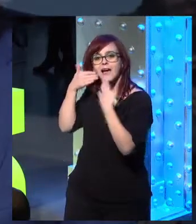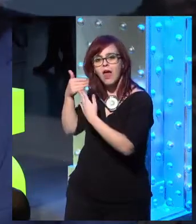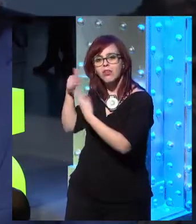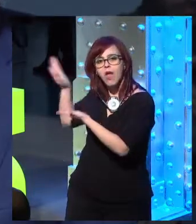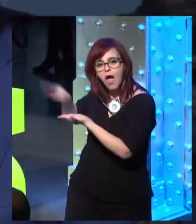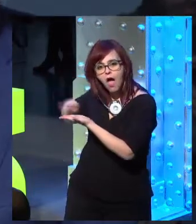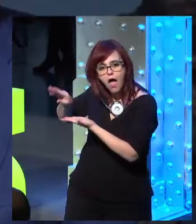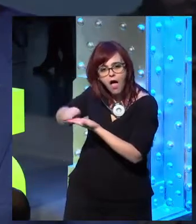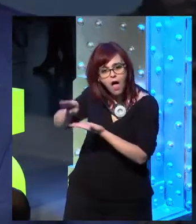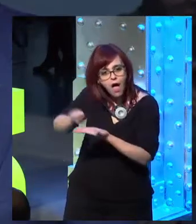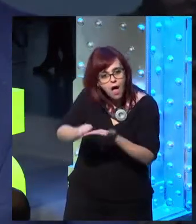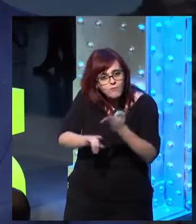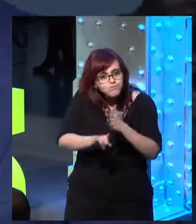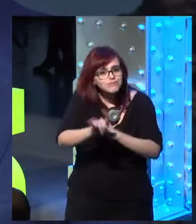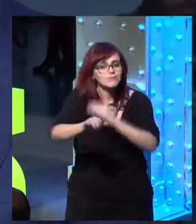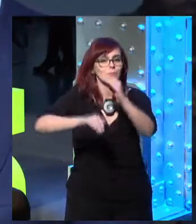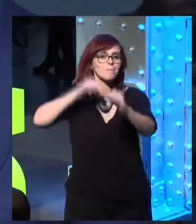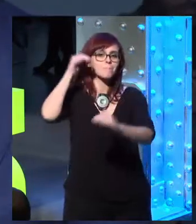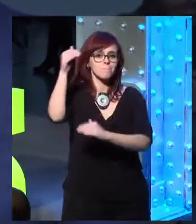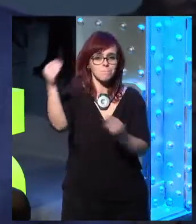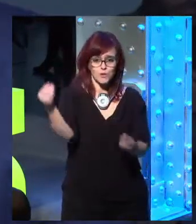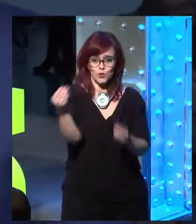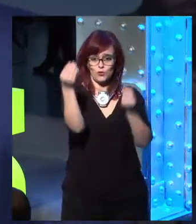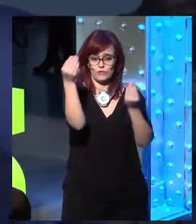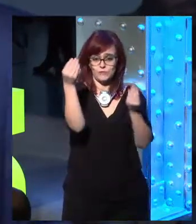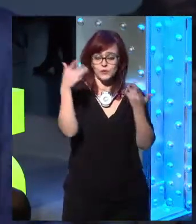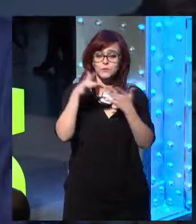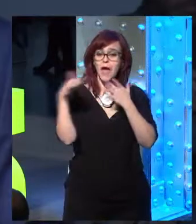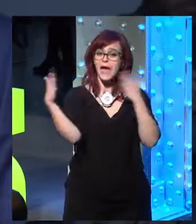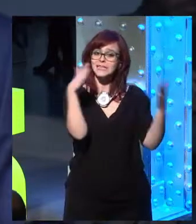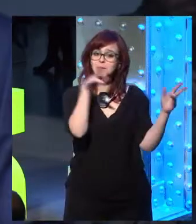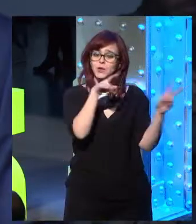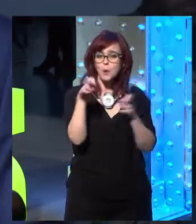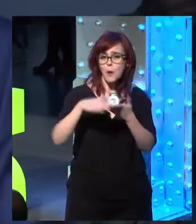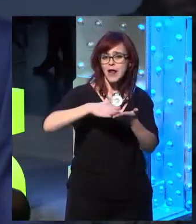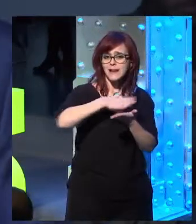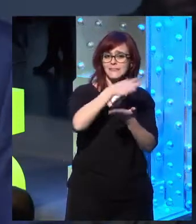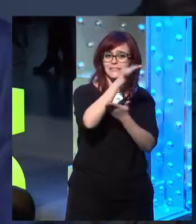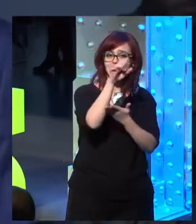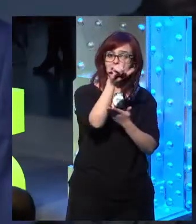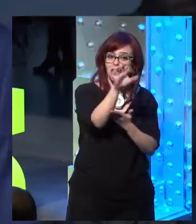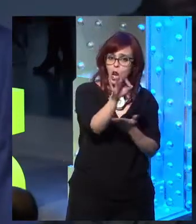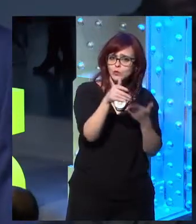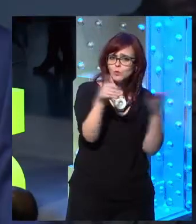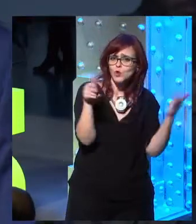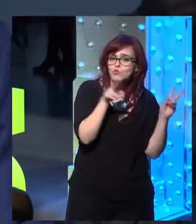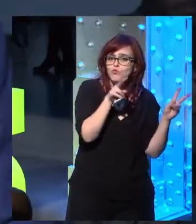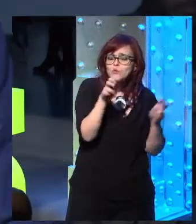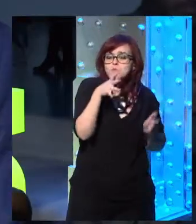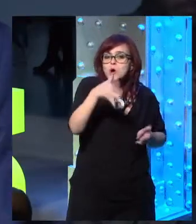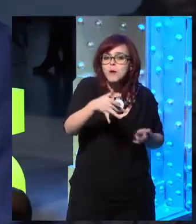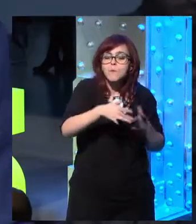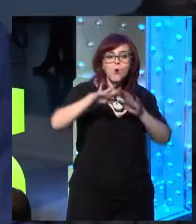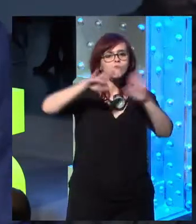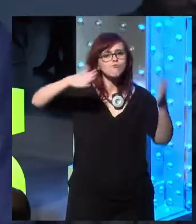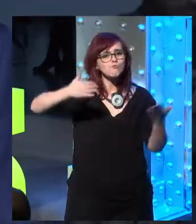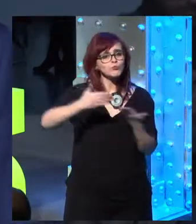are just revamping the magazine. But why opening a new stage as a magazine like TELUS?